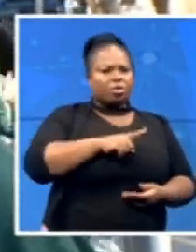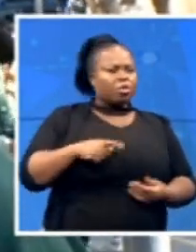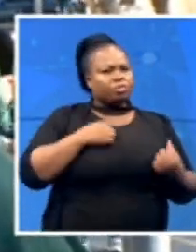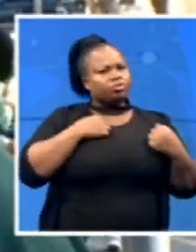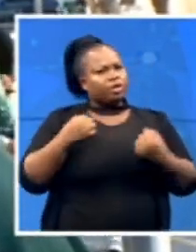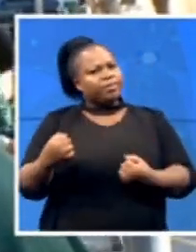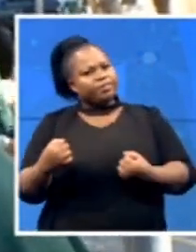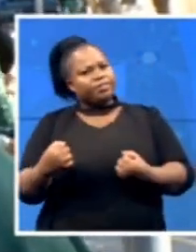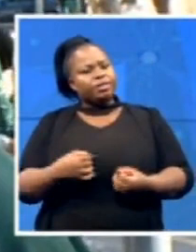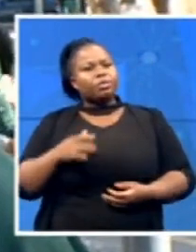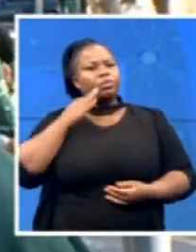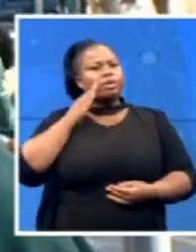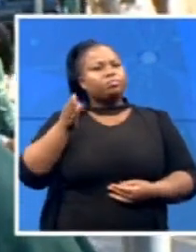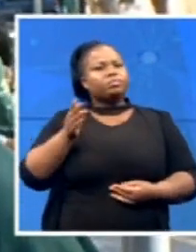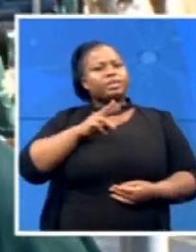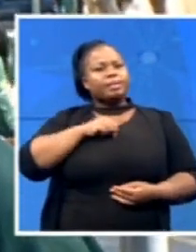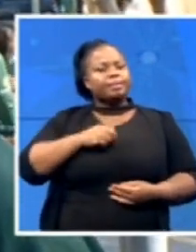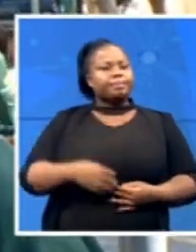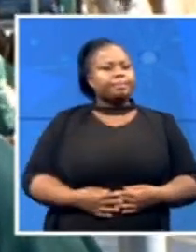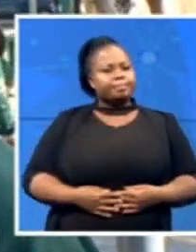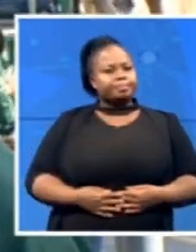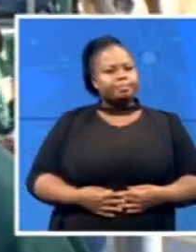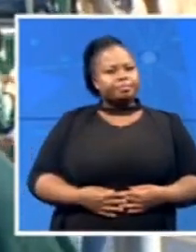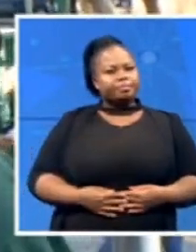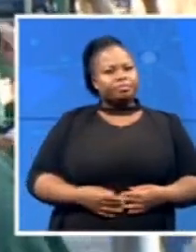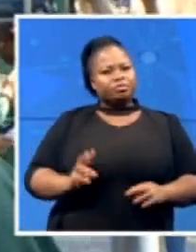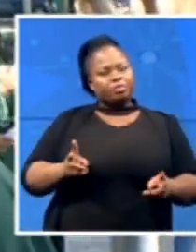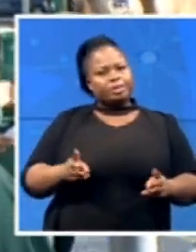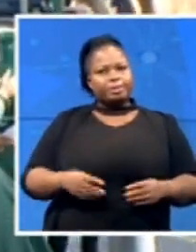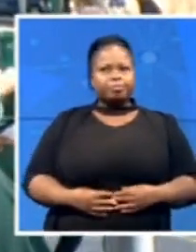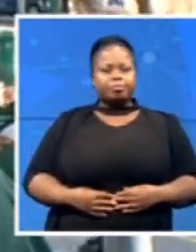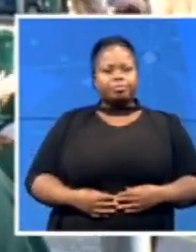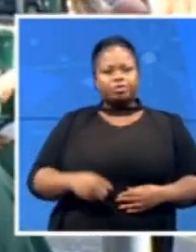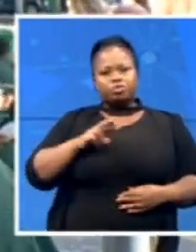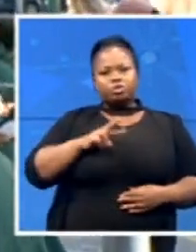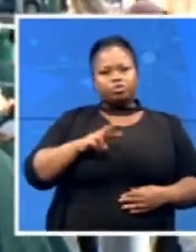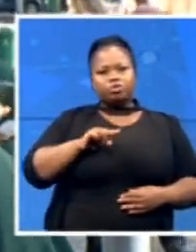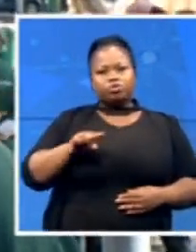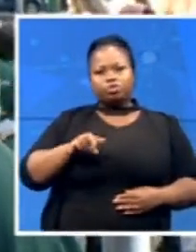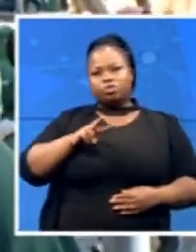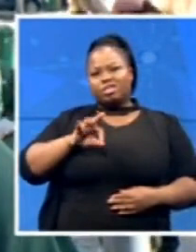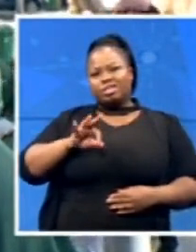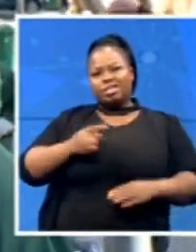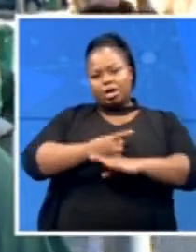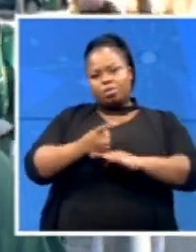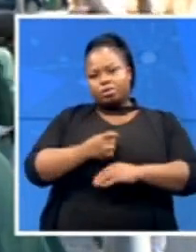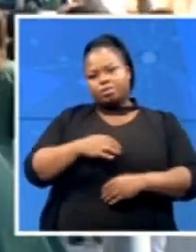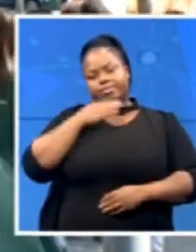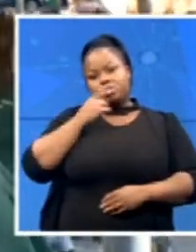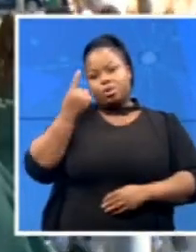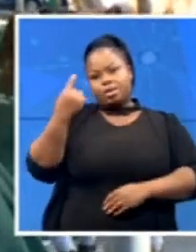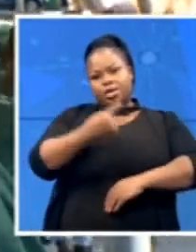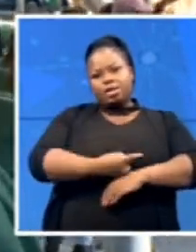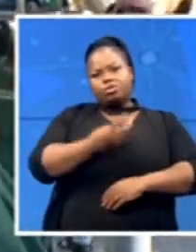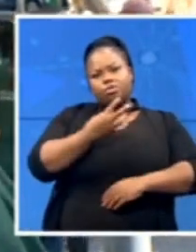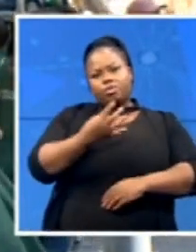KwaZulu? it's normally about 22 to 23 hours. We can say a day, 24 hours it takes to get there. As